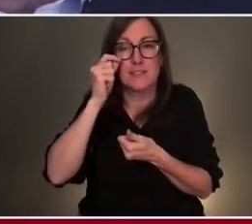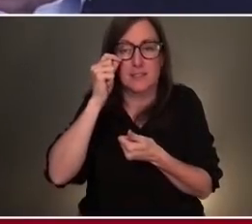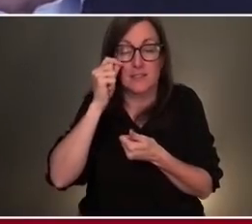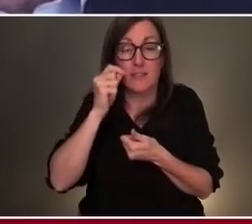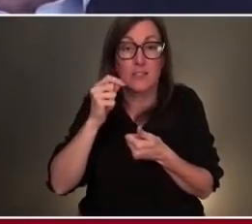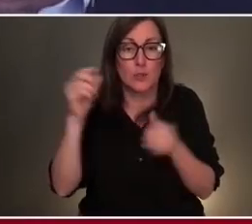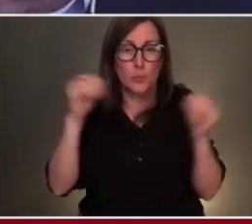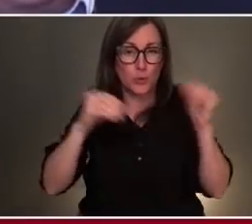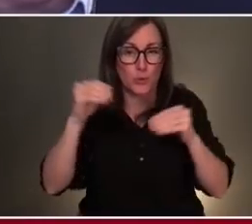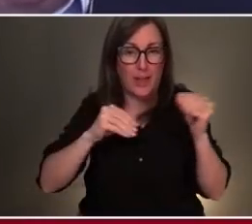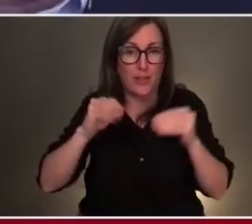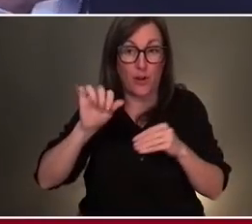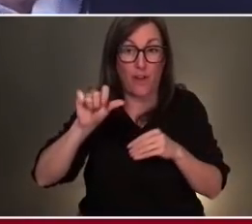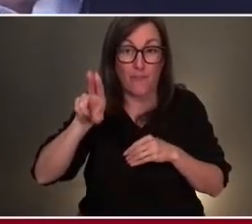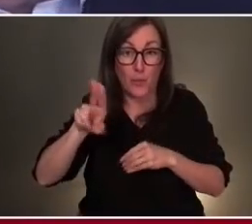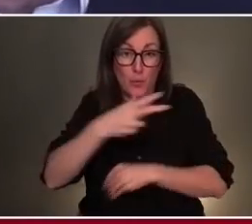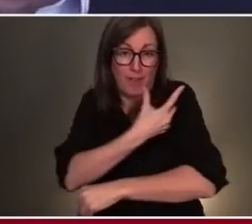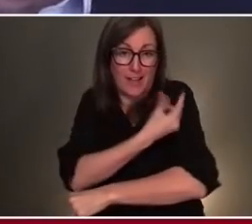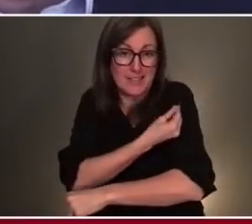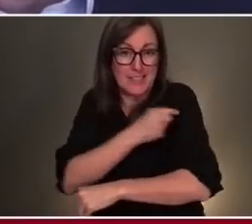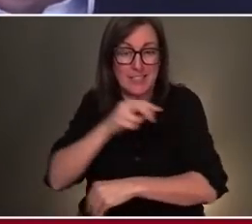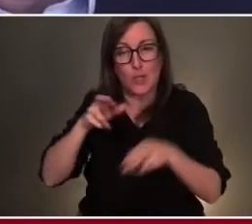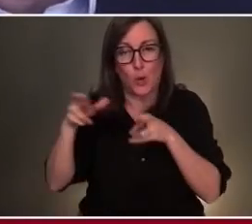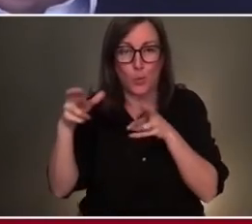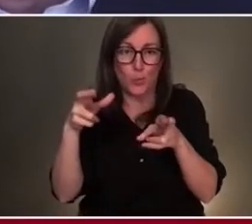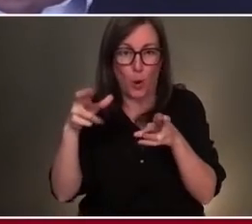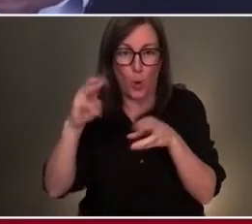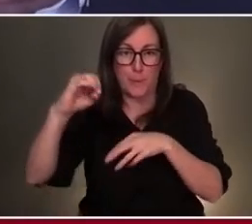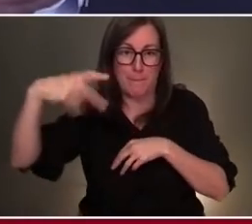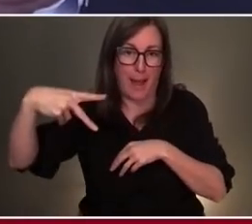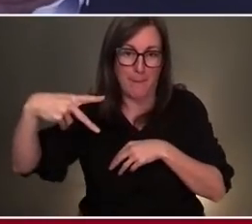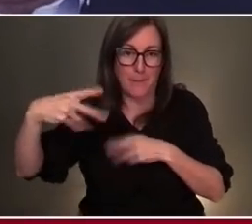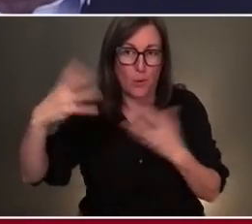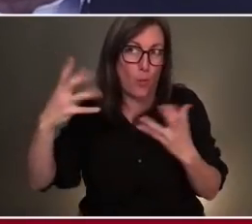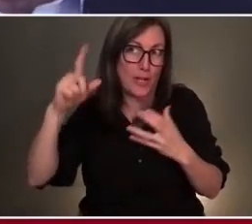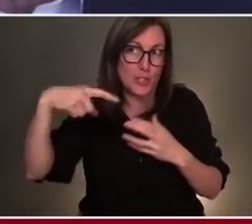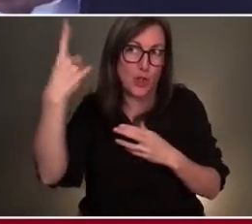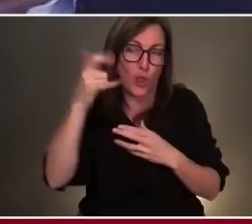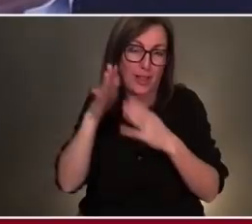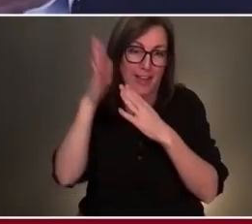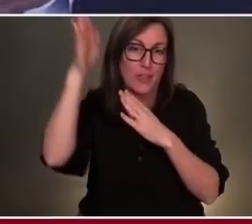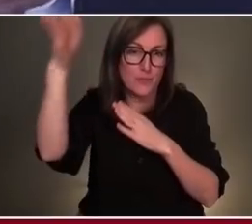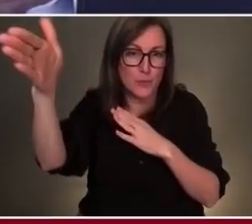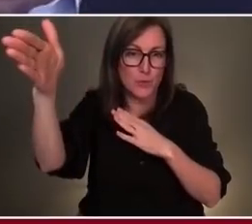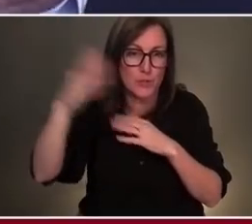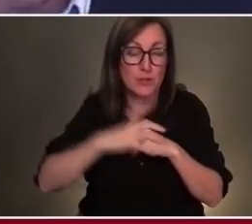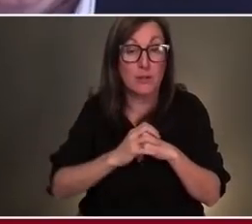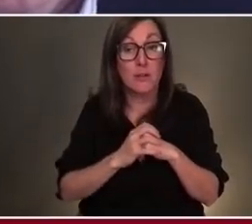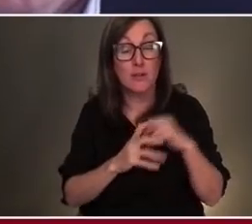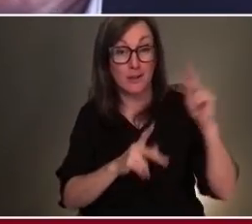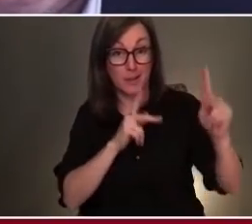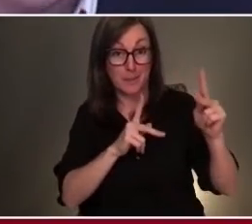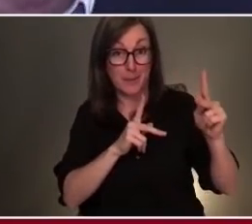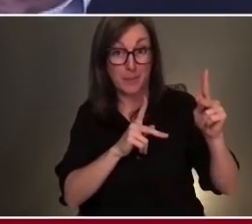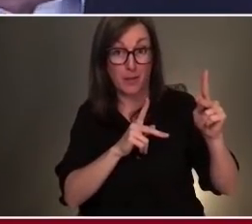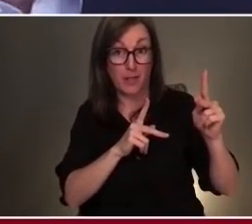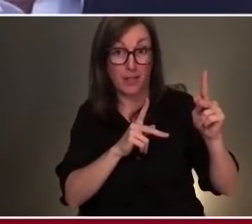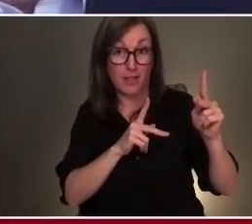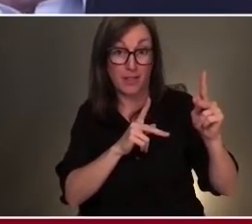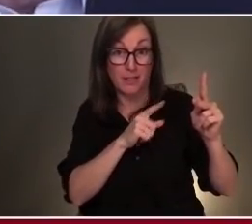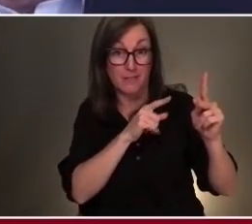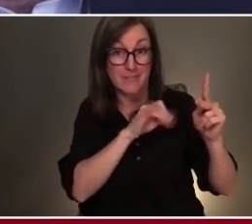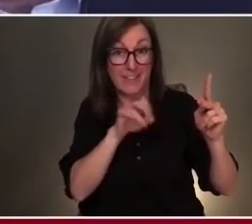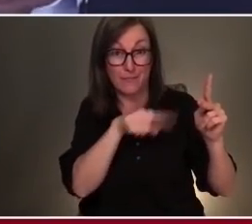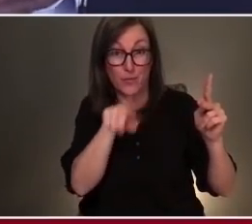influenza vaccine roadmap for what the vaccine should look like in the future. For those people who are hunters on this screen, you